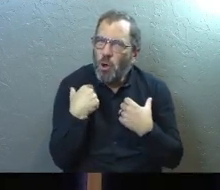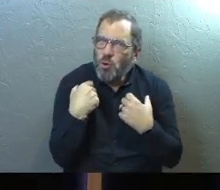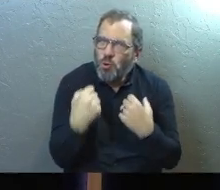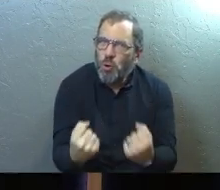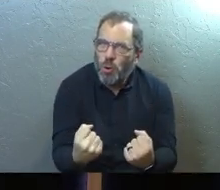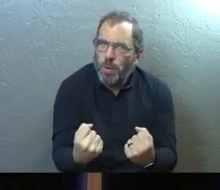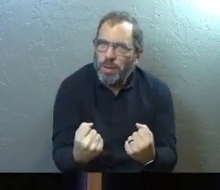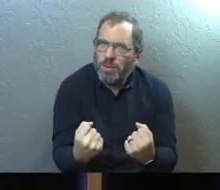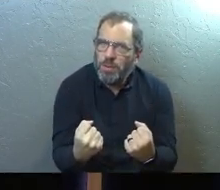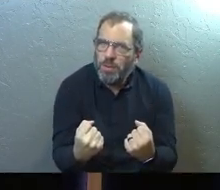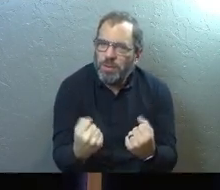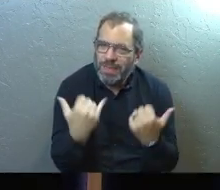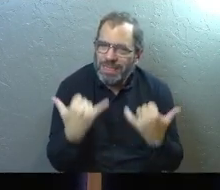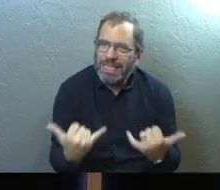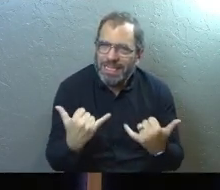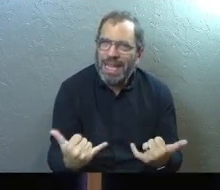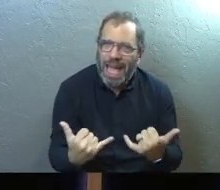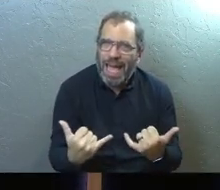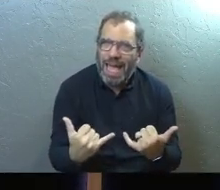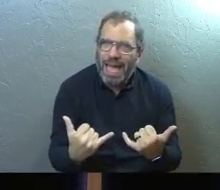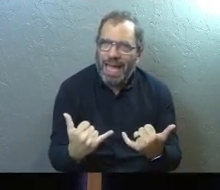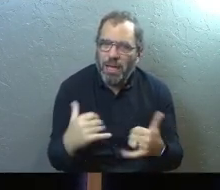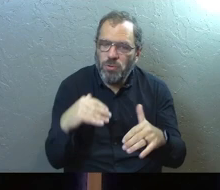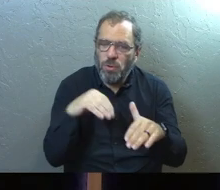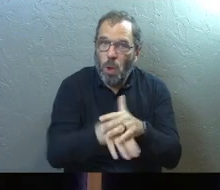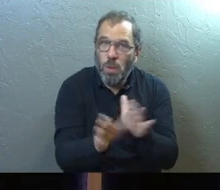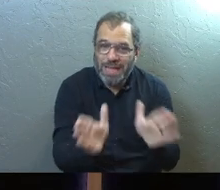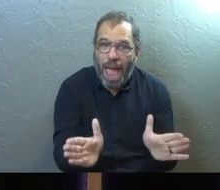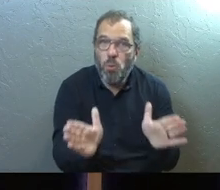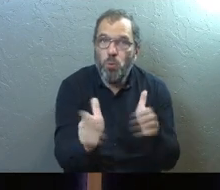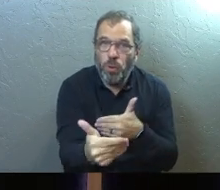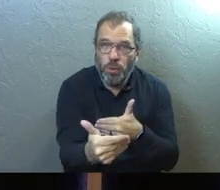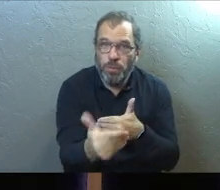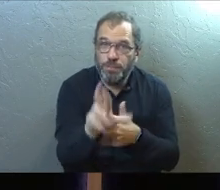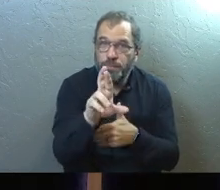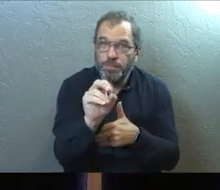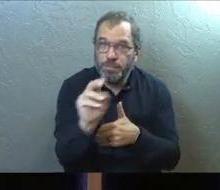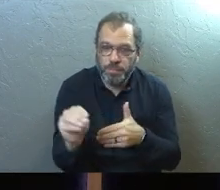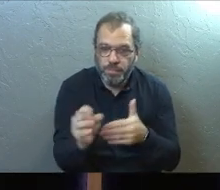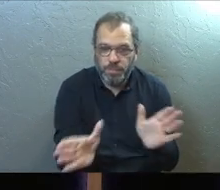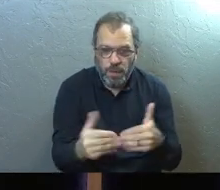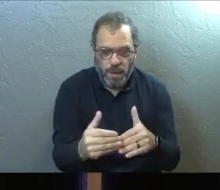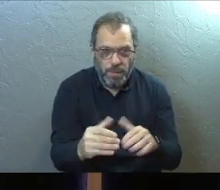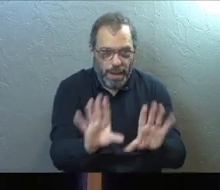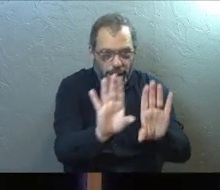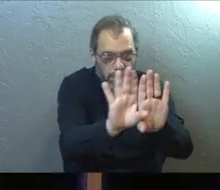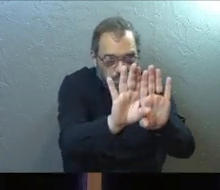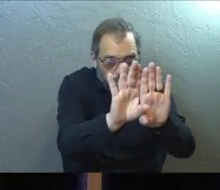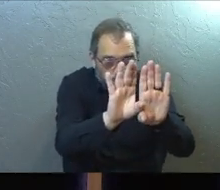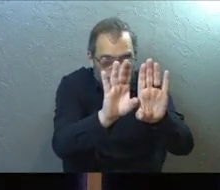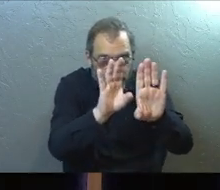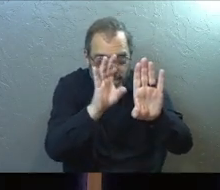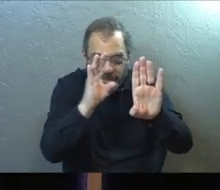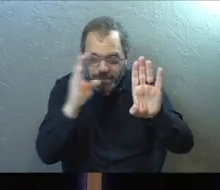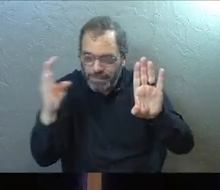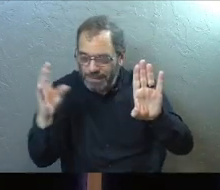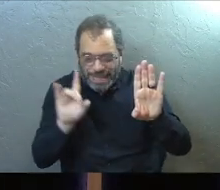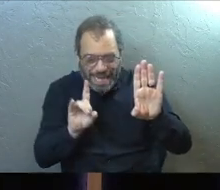in this talk to go to that room, open the door and walk inside